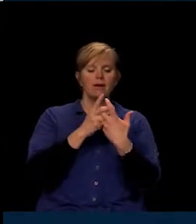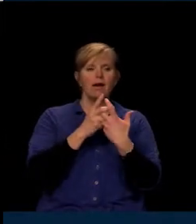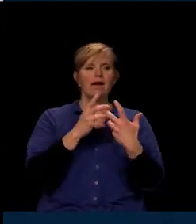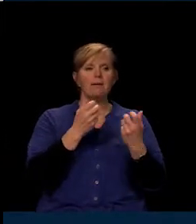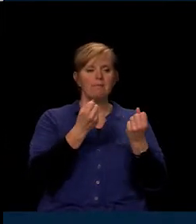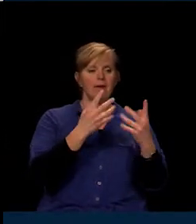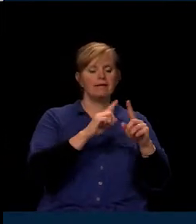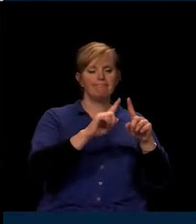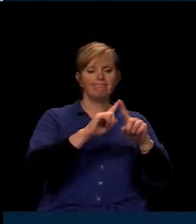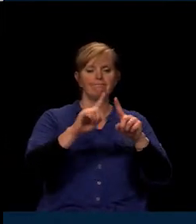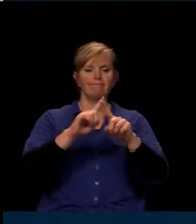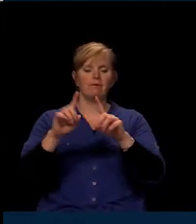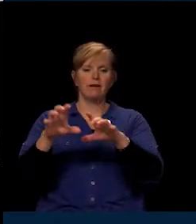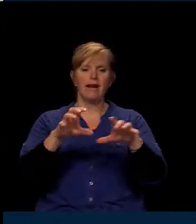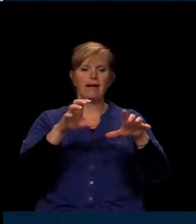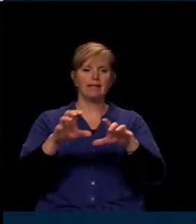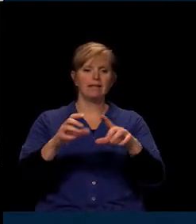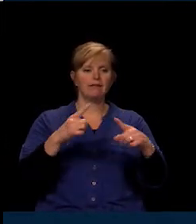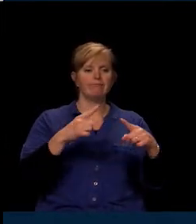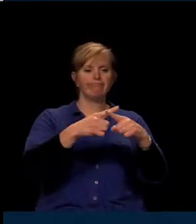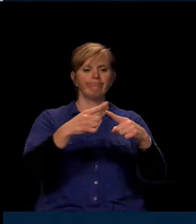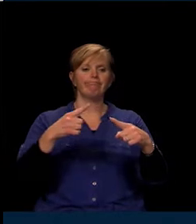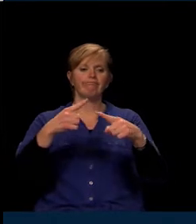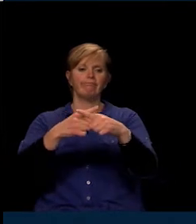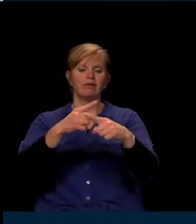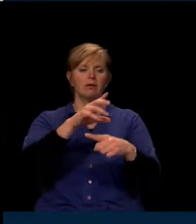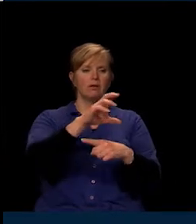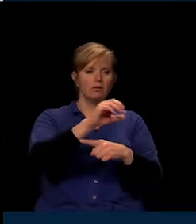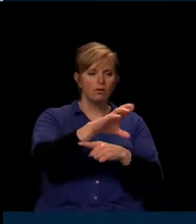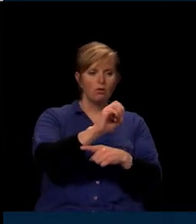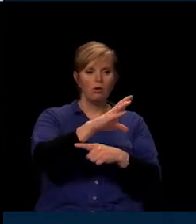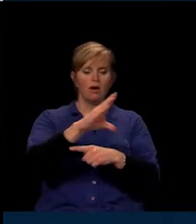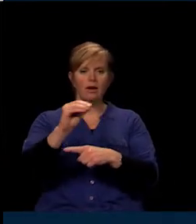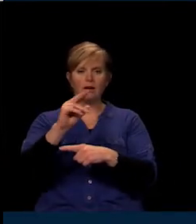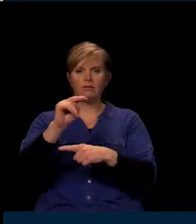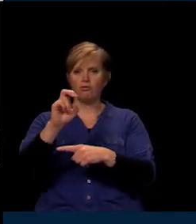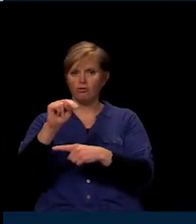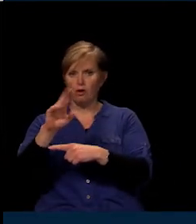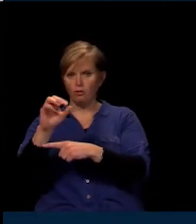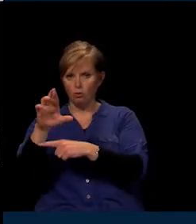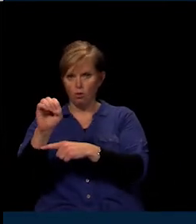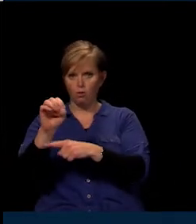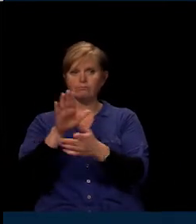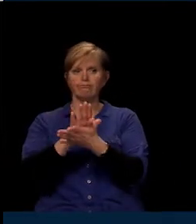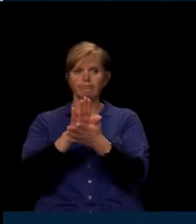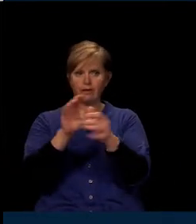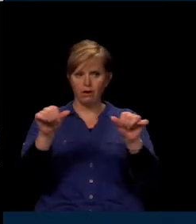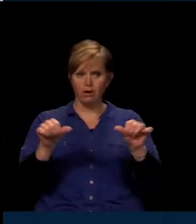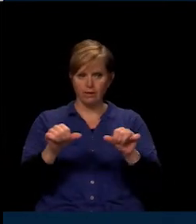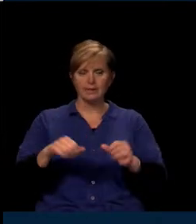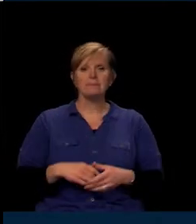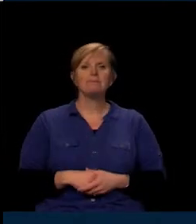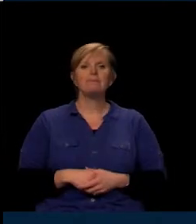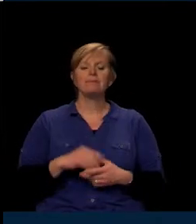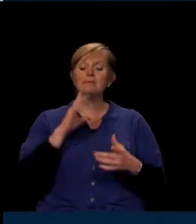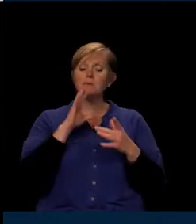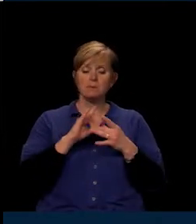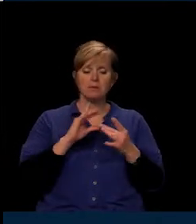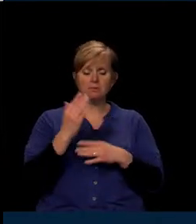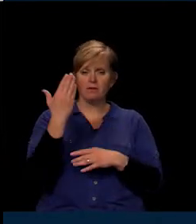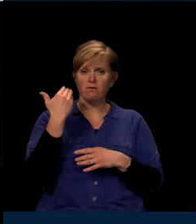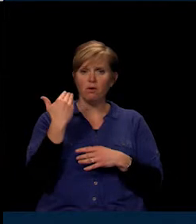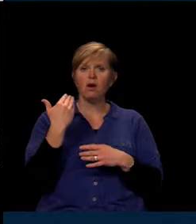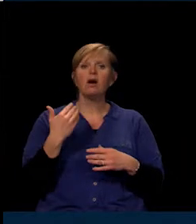activities in both core and non-core academic areas. As mentioned before, we've had the opportunity to expand